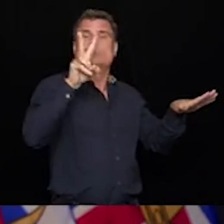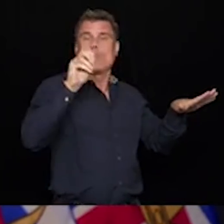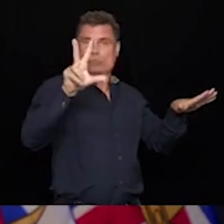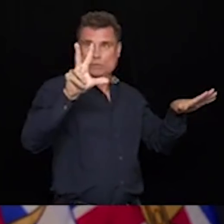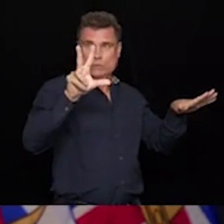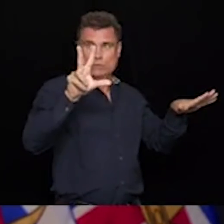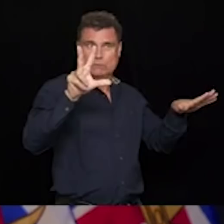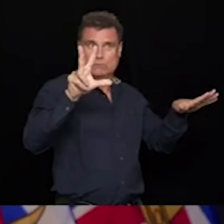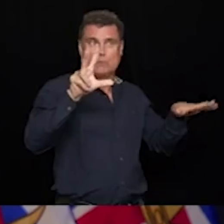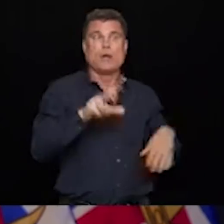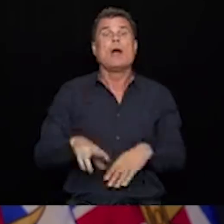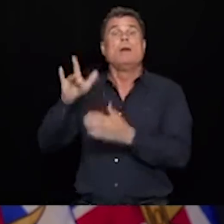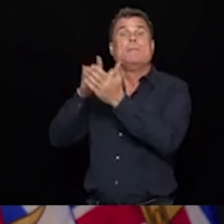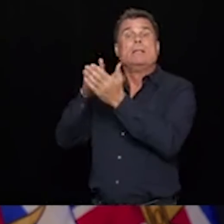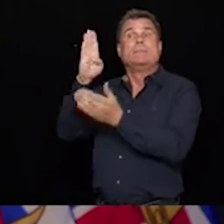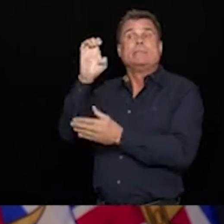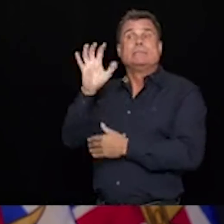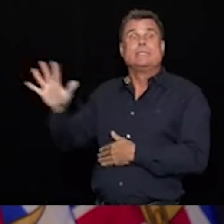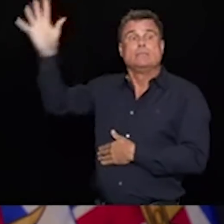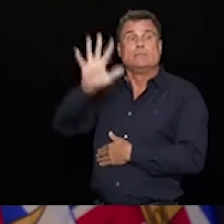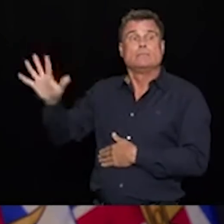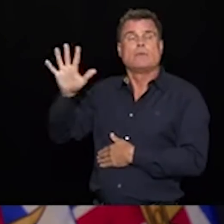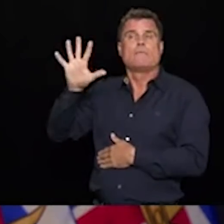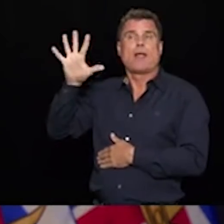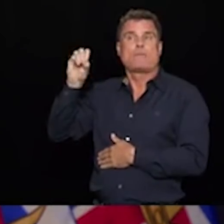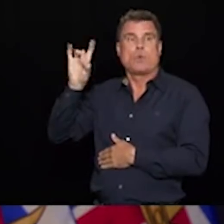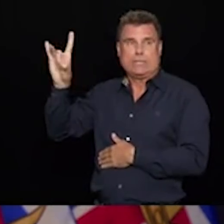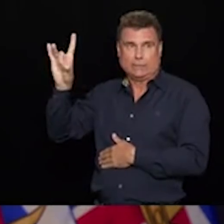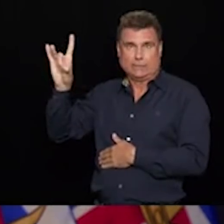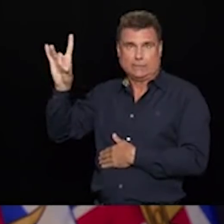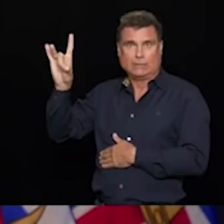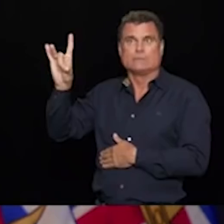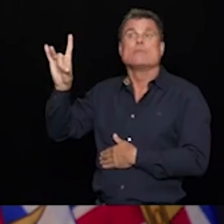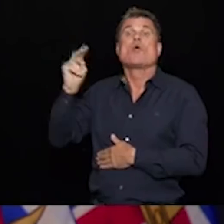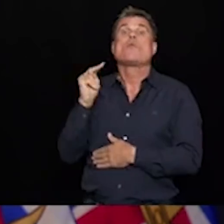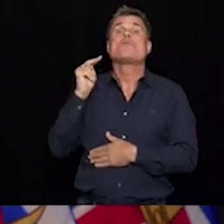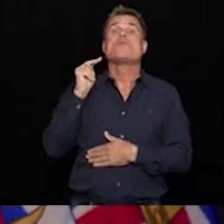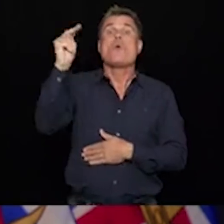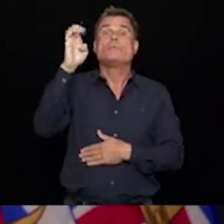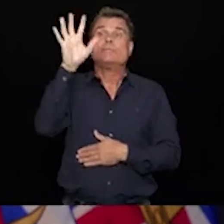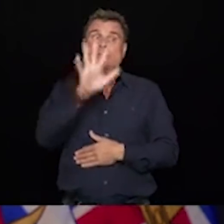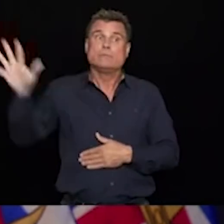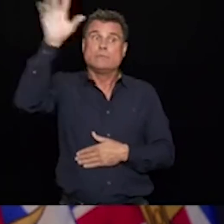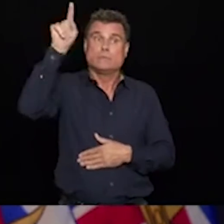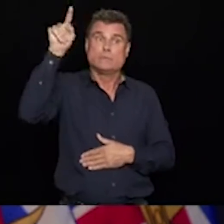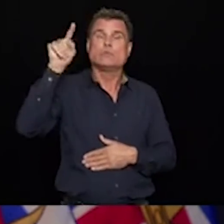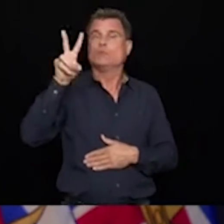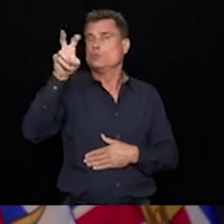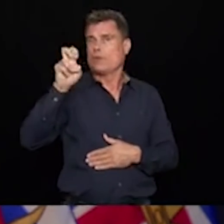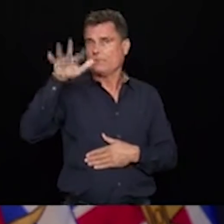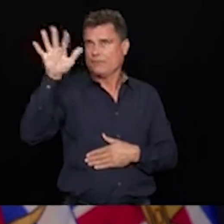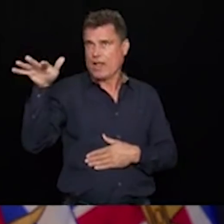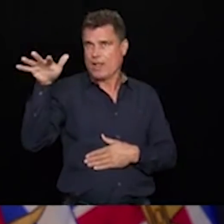people in the Interior Health Region, 255 people in Northern Health and 86 people who were born or who